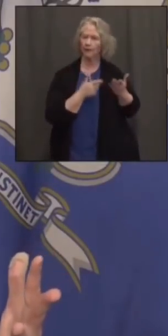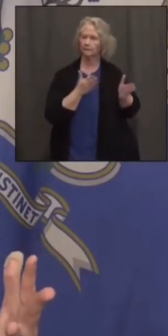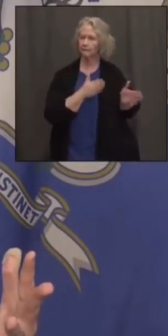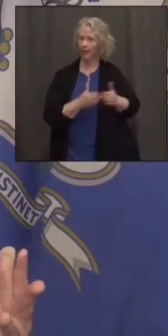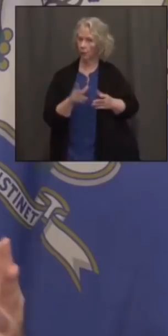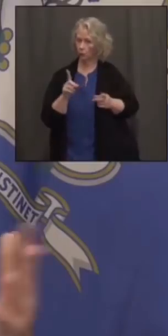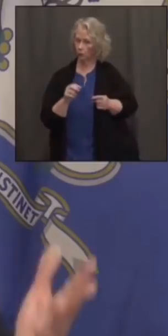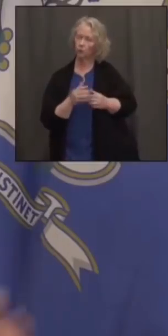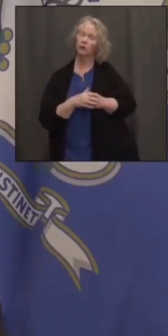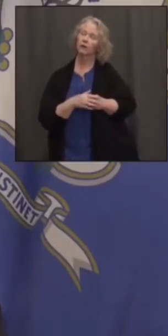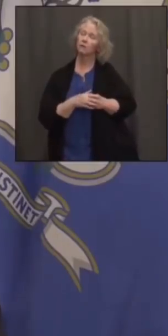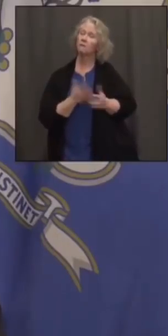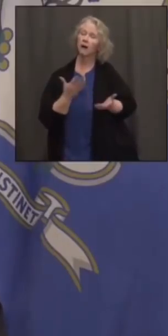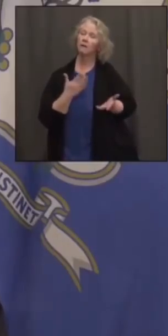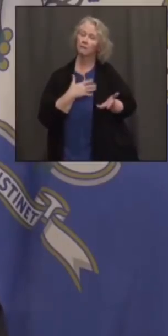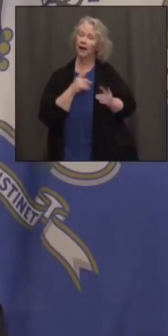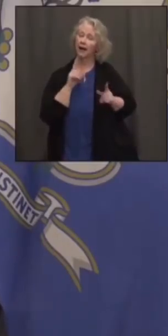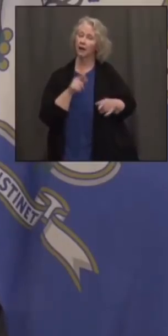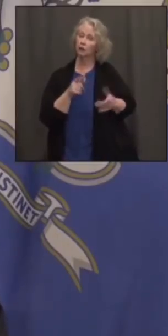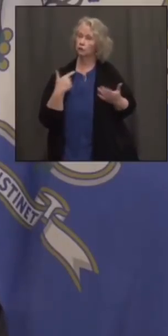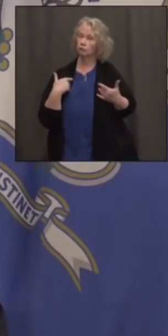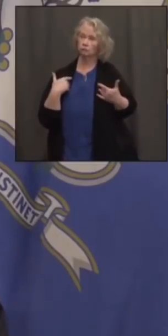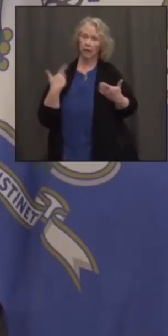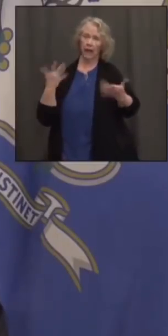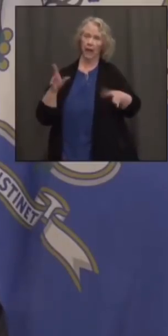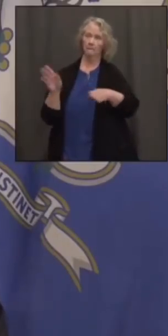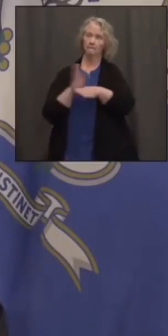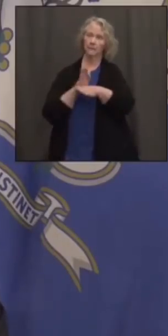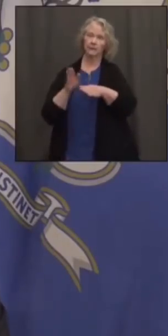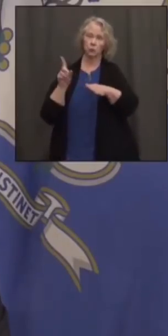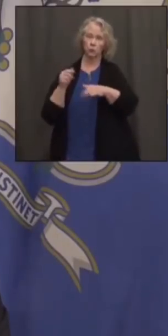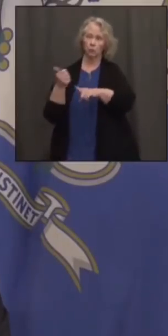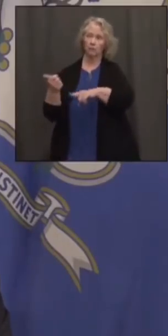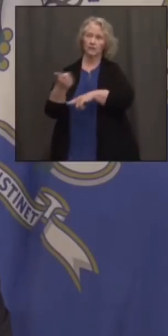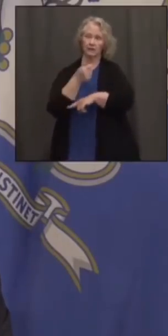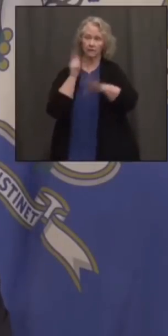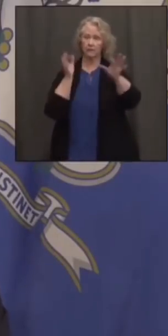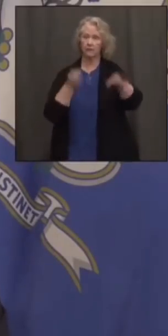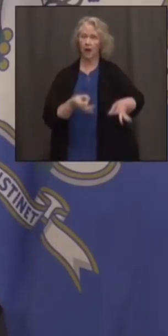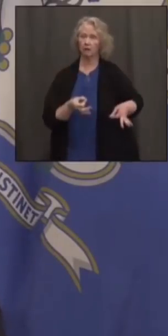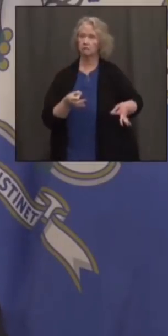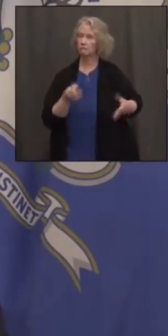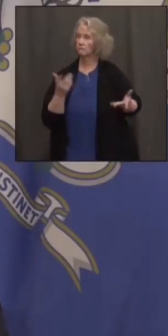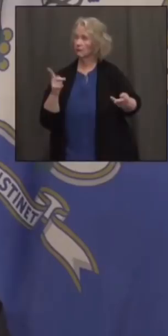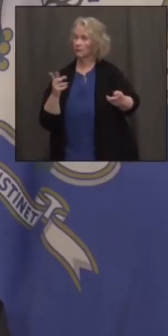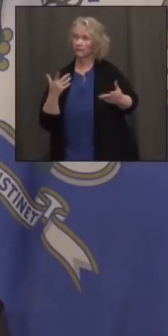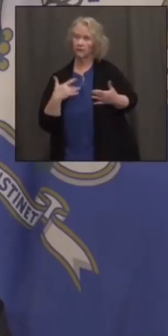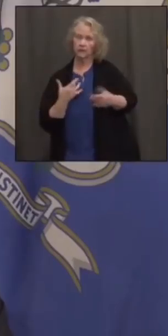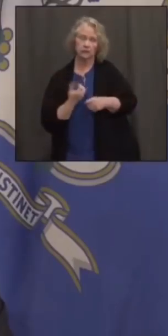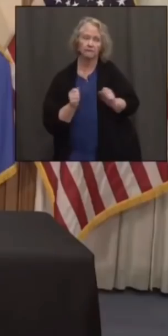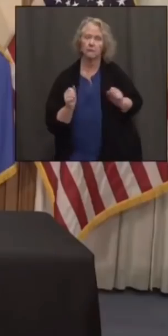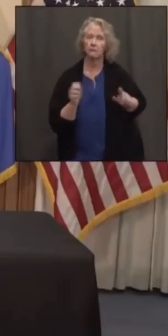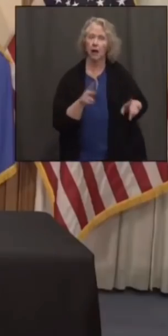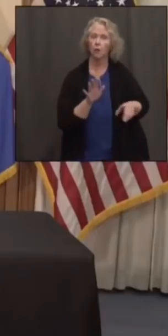the answer to your question, they have the discretion to do what they think is right to keep people safe and to get people back to their stores.